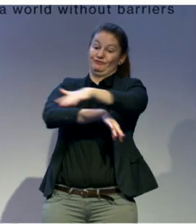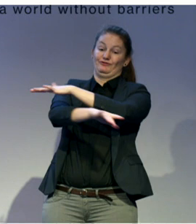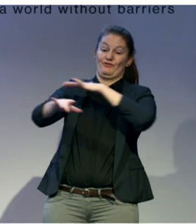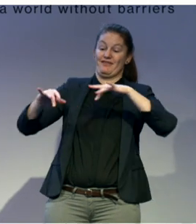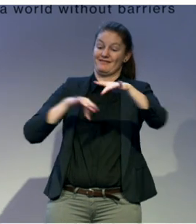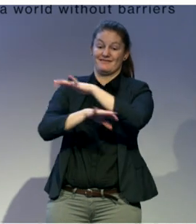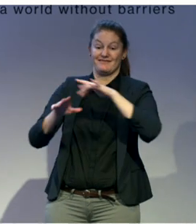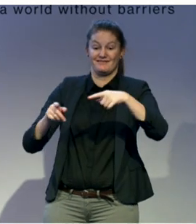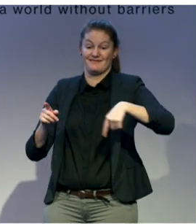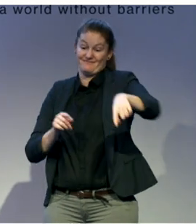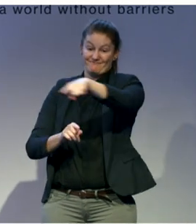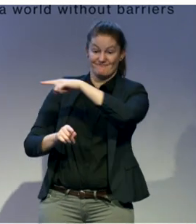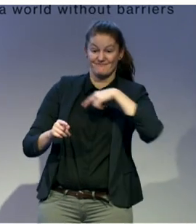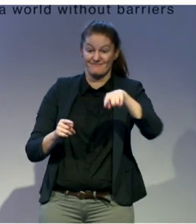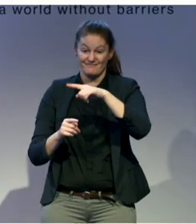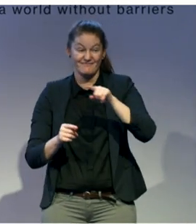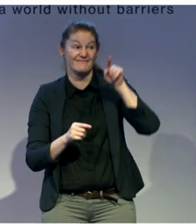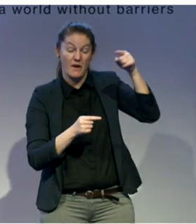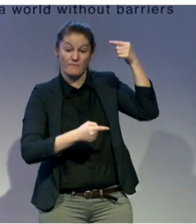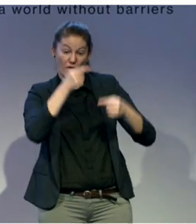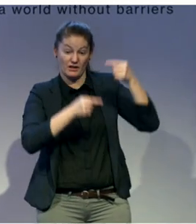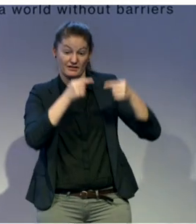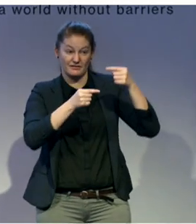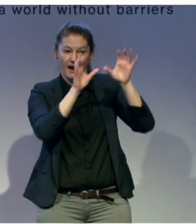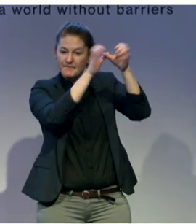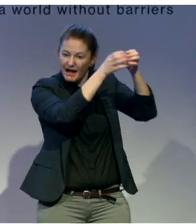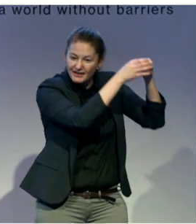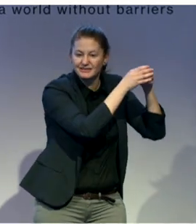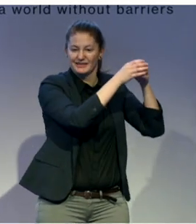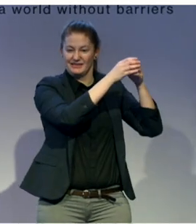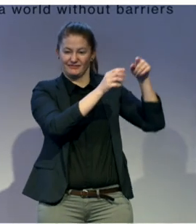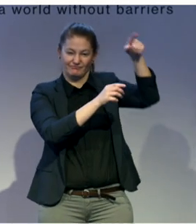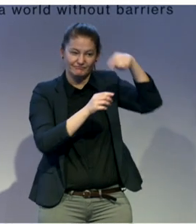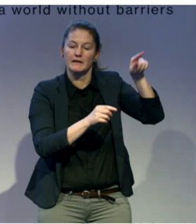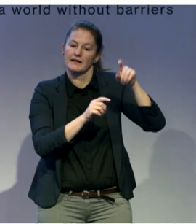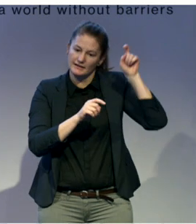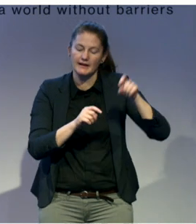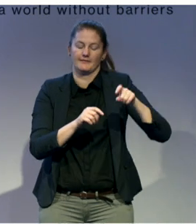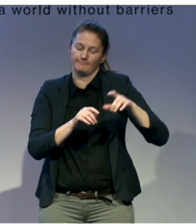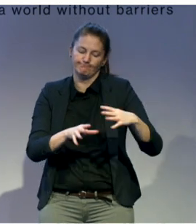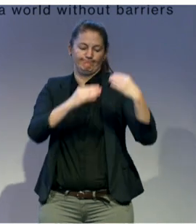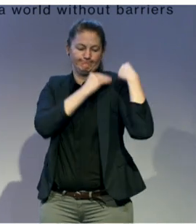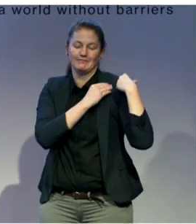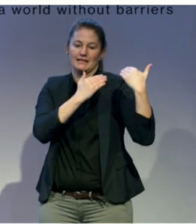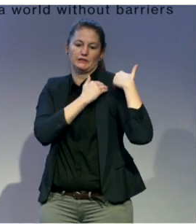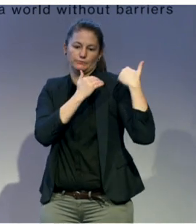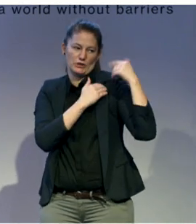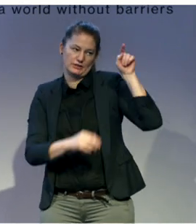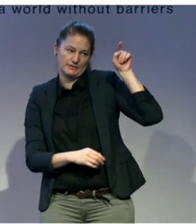media persons and local bodies have been geared up. Mobilization of paralegals, more than